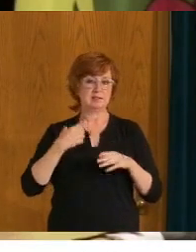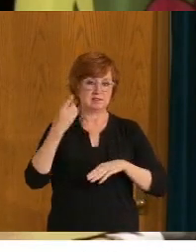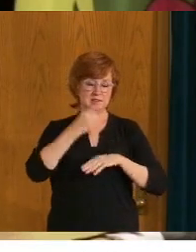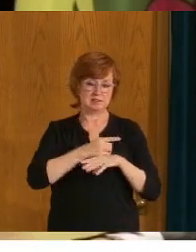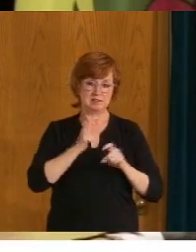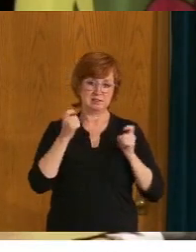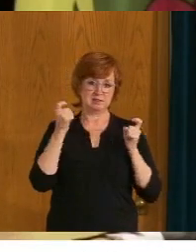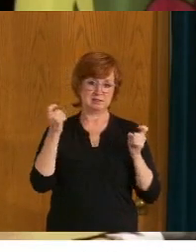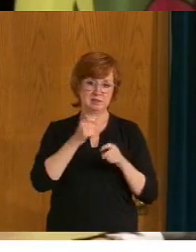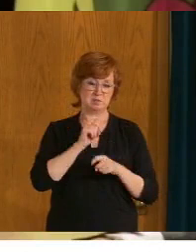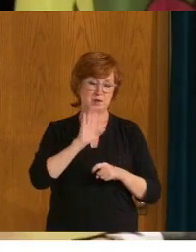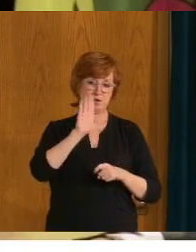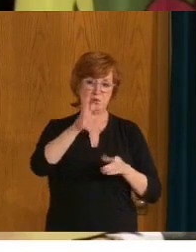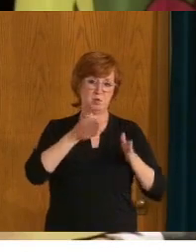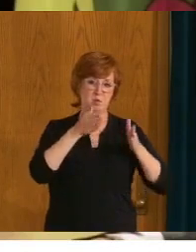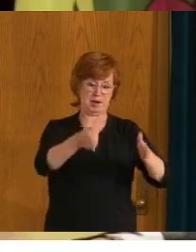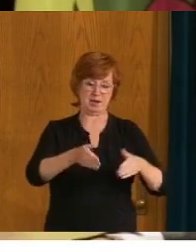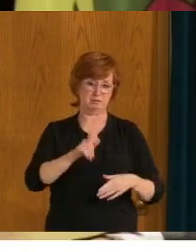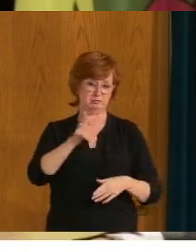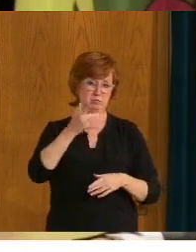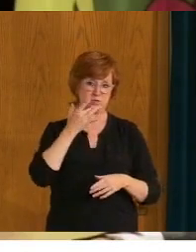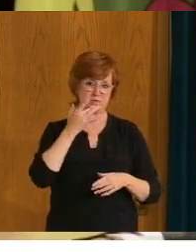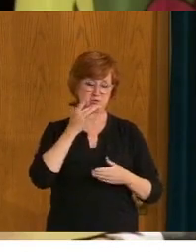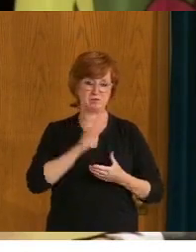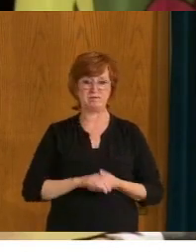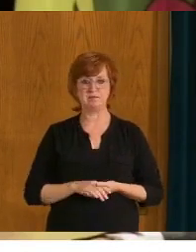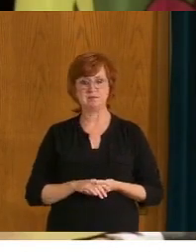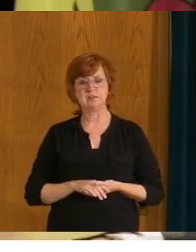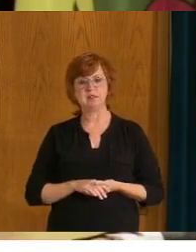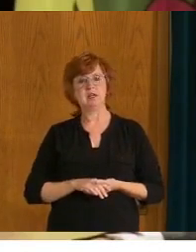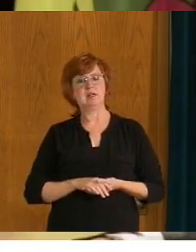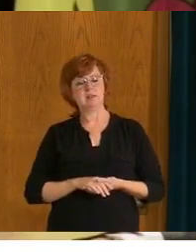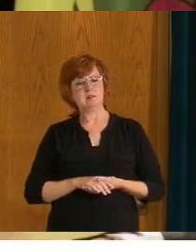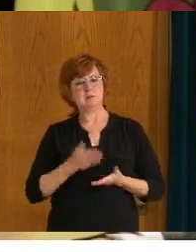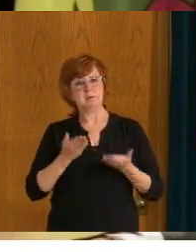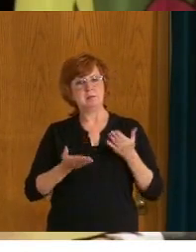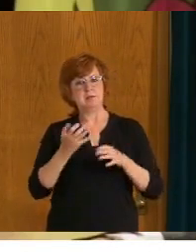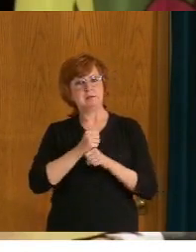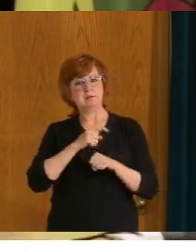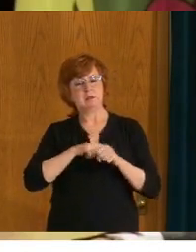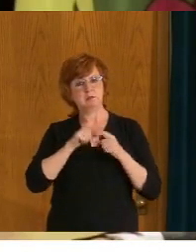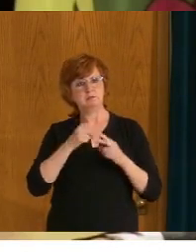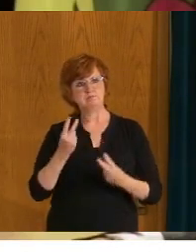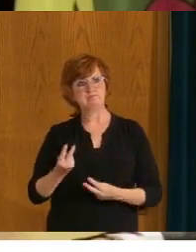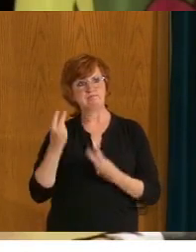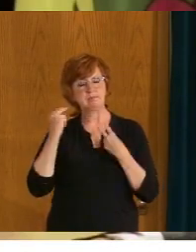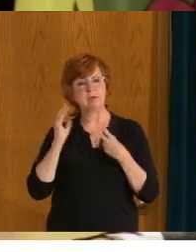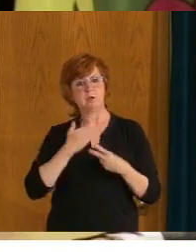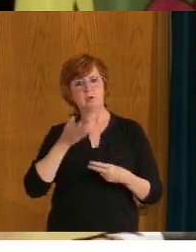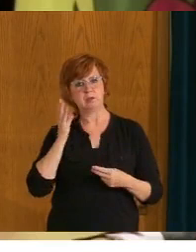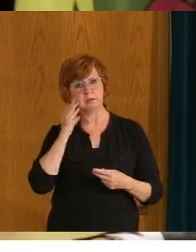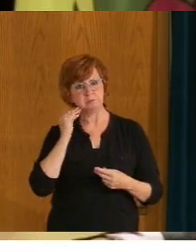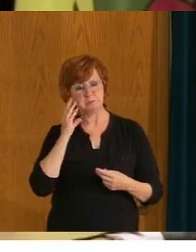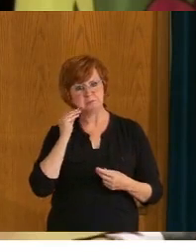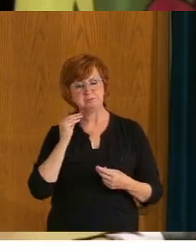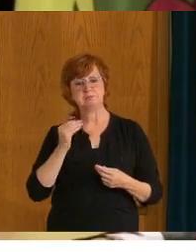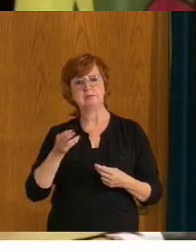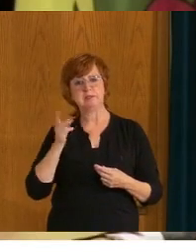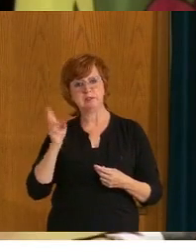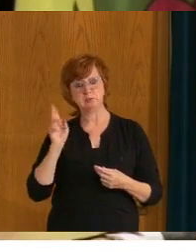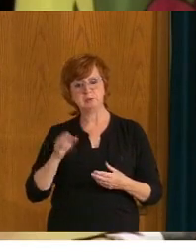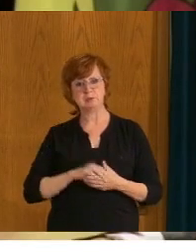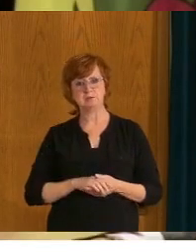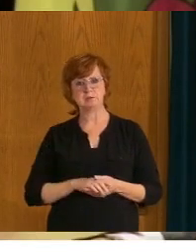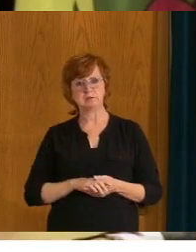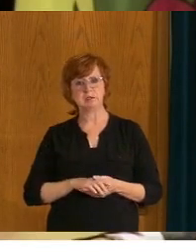Um, but certainly it takes some time to reflect on, you our shared history and where we're going as individuals and as, communities, uh, as, and as a